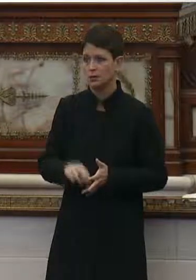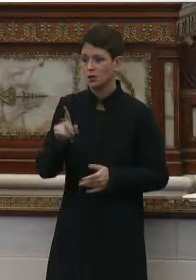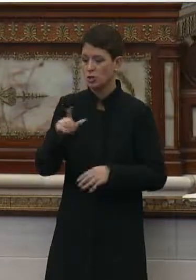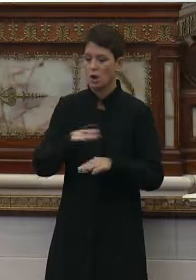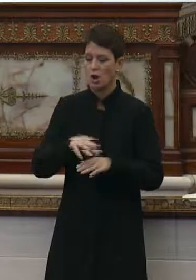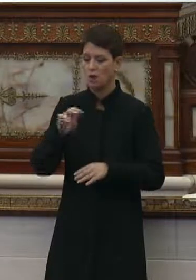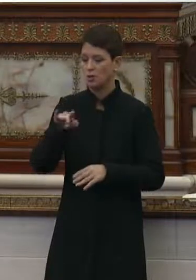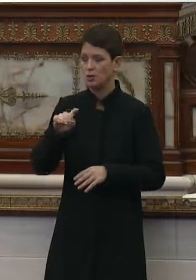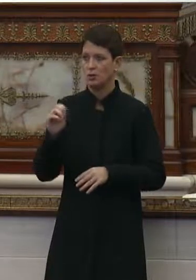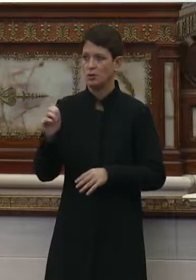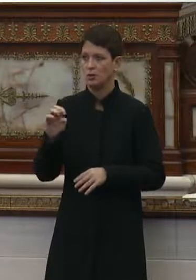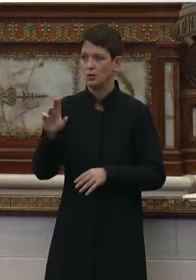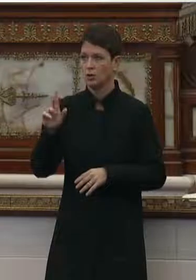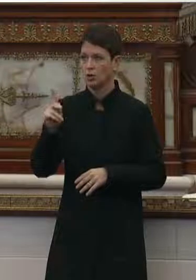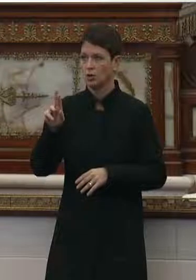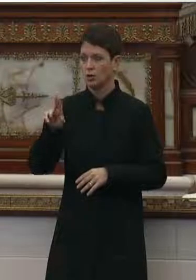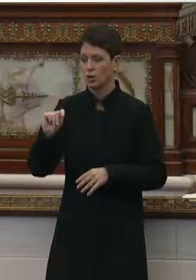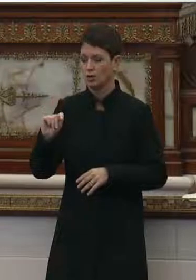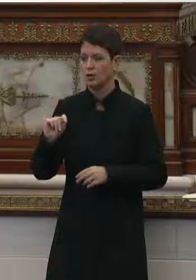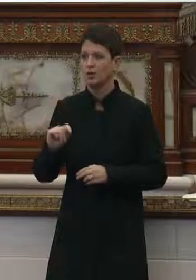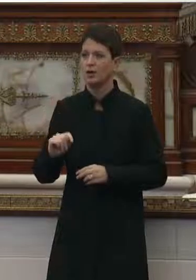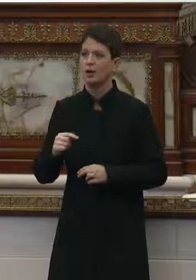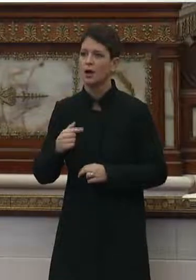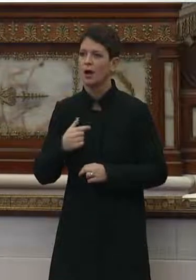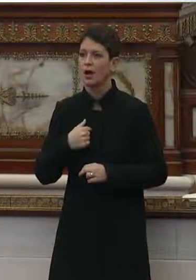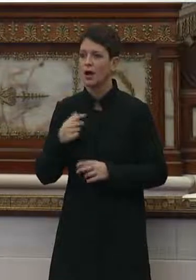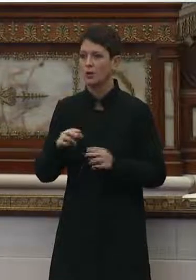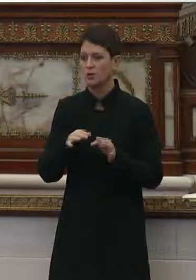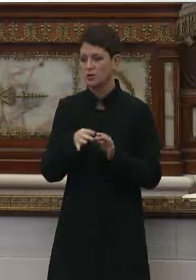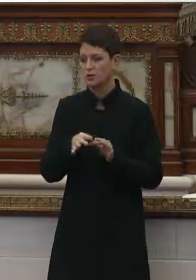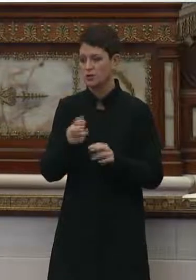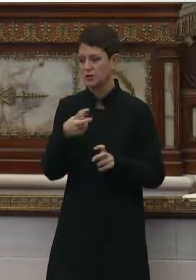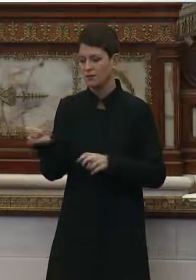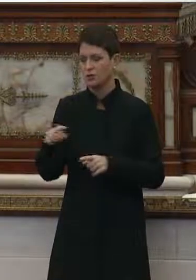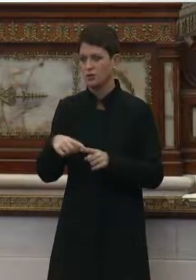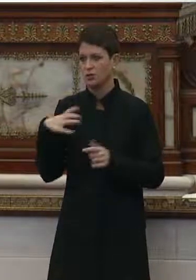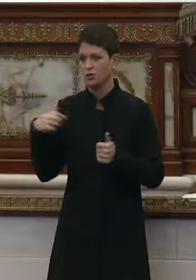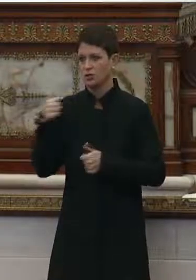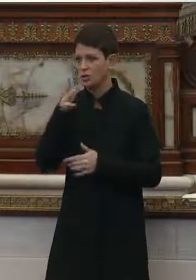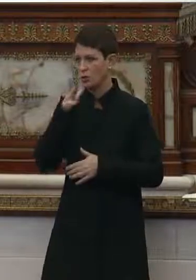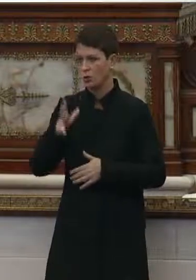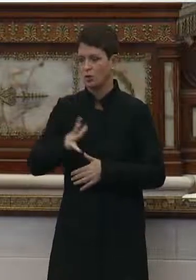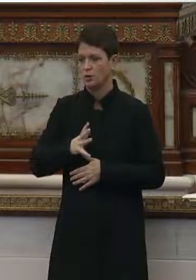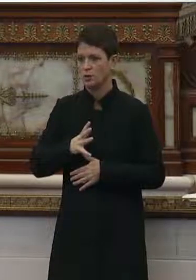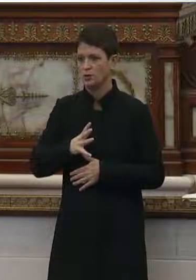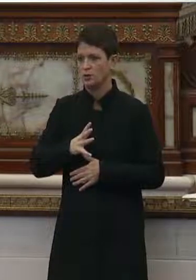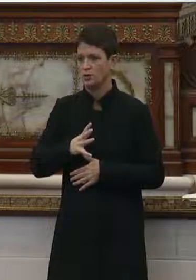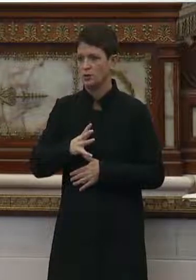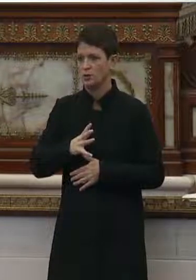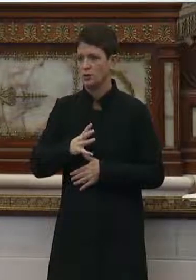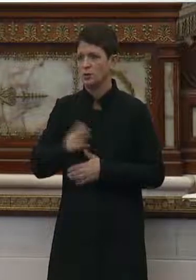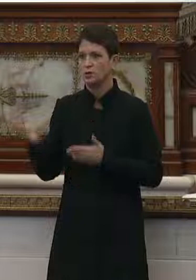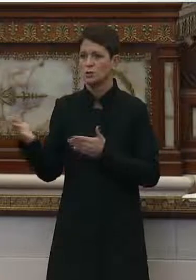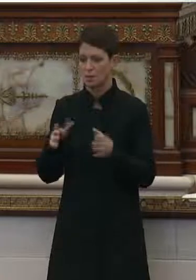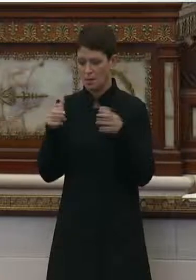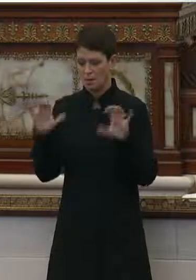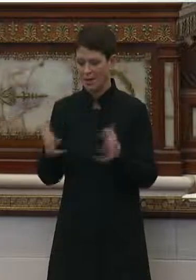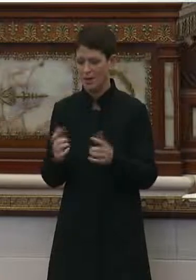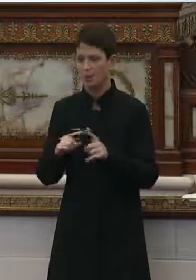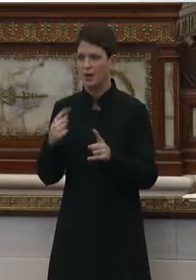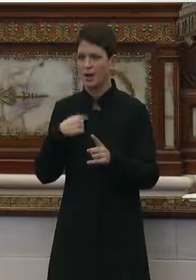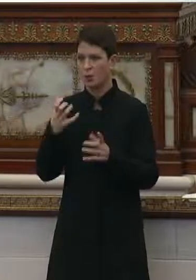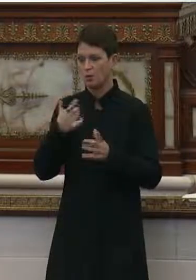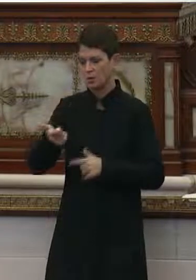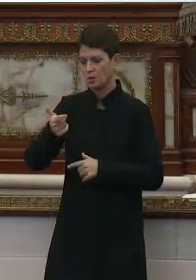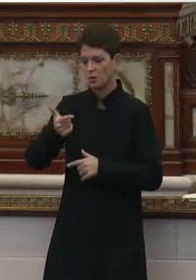Council Member Jones, I would defer to the Chairwoman's wishes to bring the panel up, but I would like